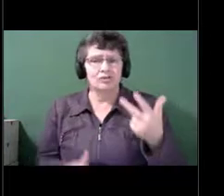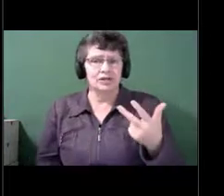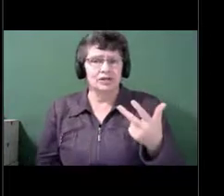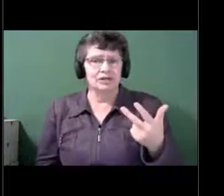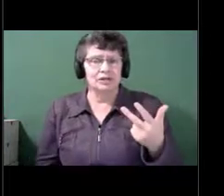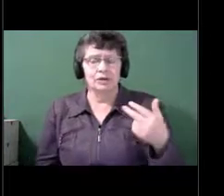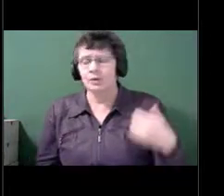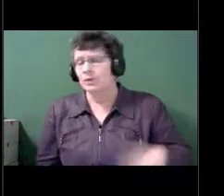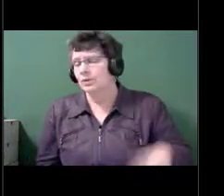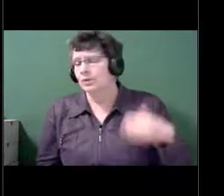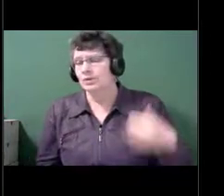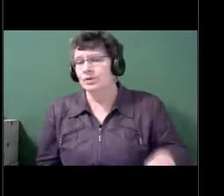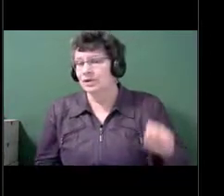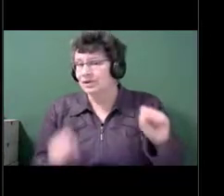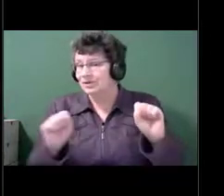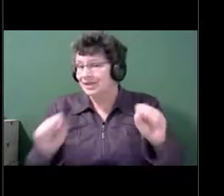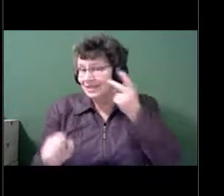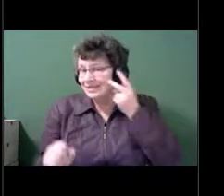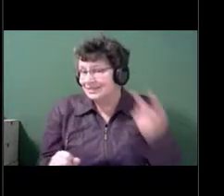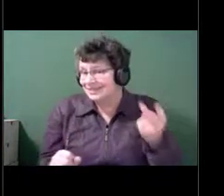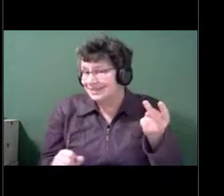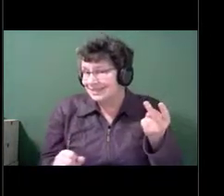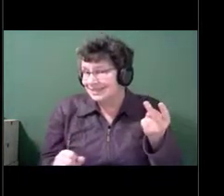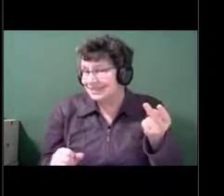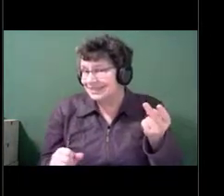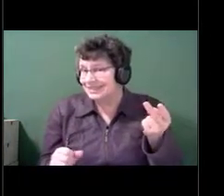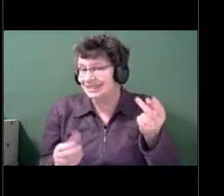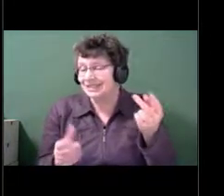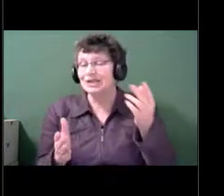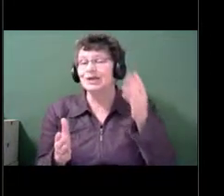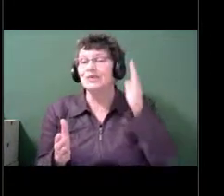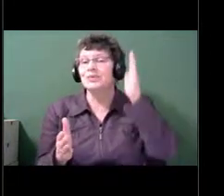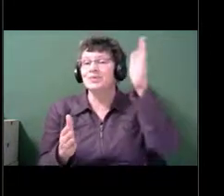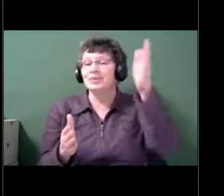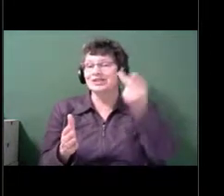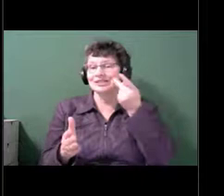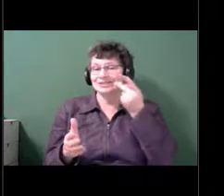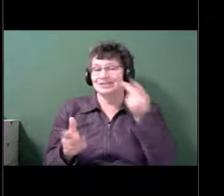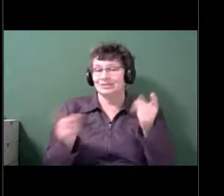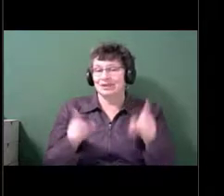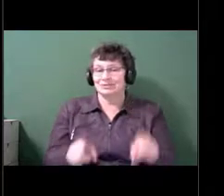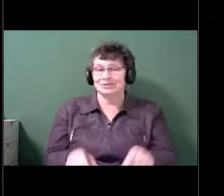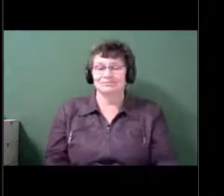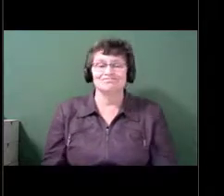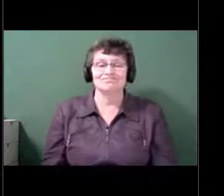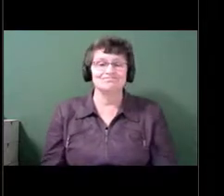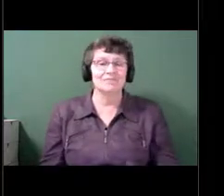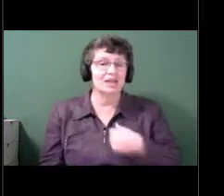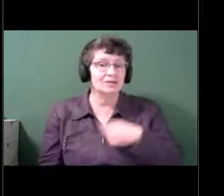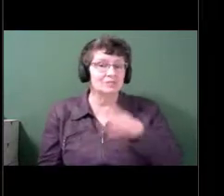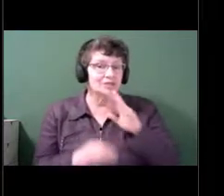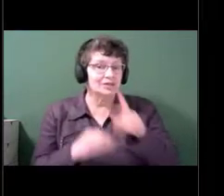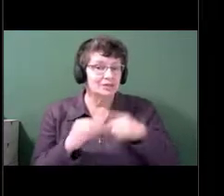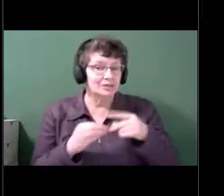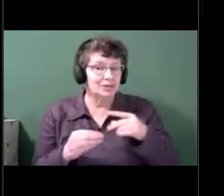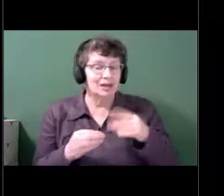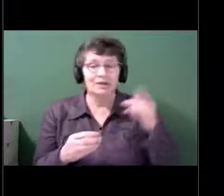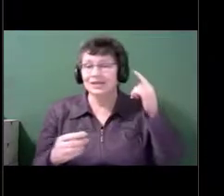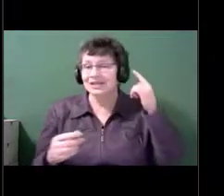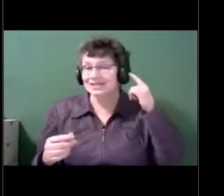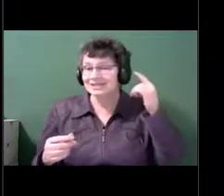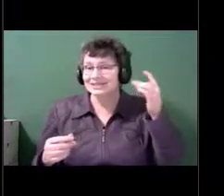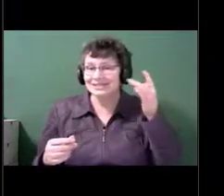I'm kind of, you know, trying to tell you about sensory loss, but it really, it really interacts and it really